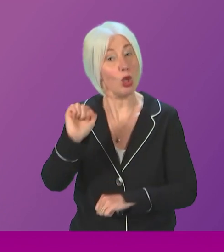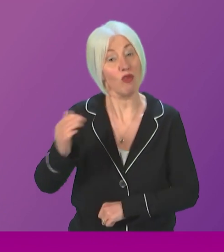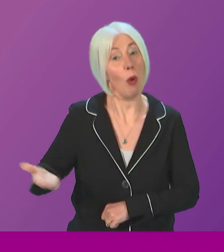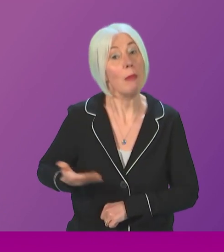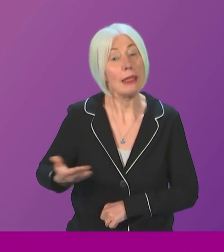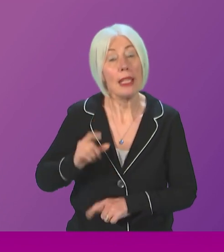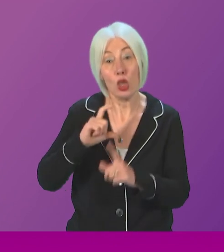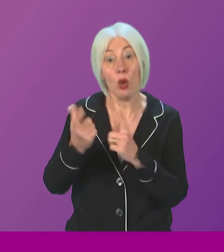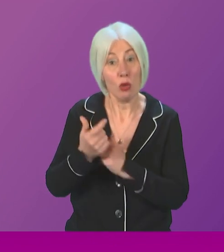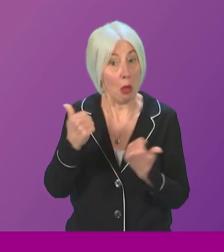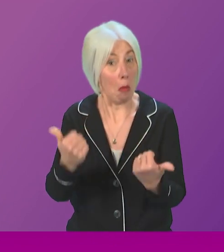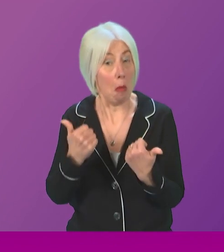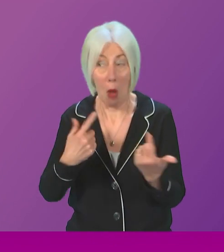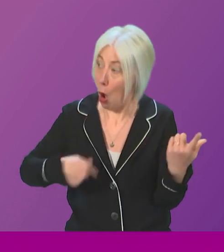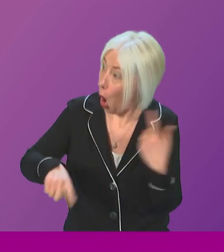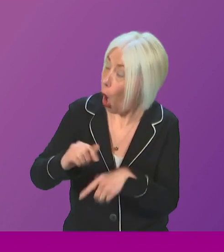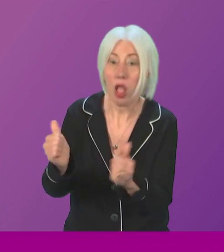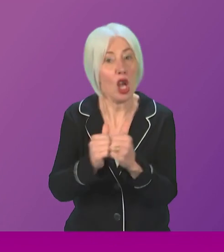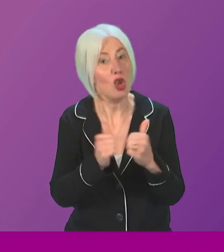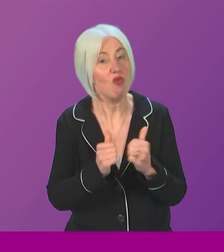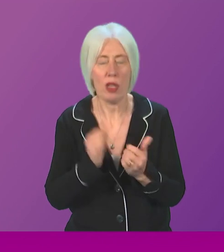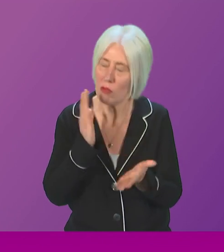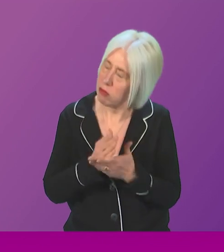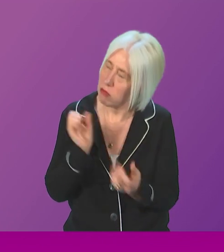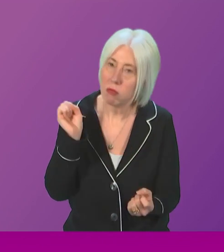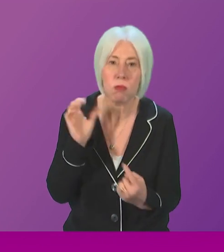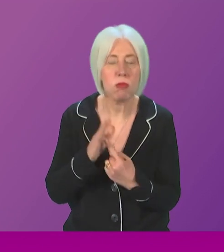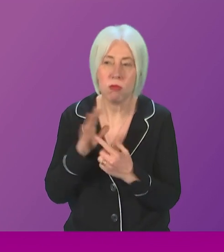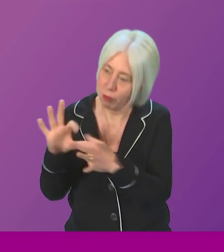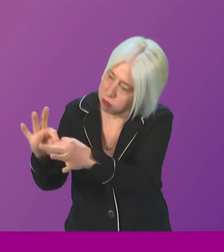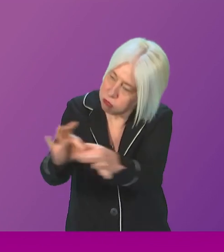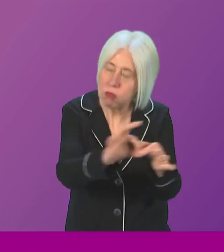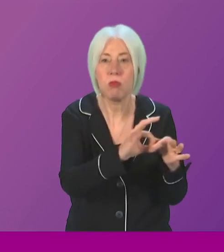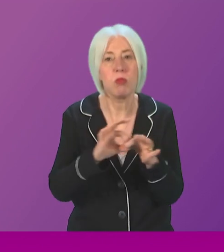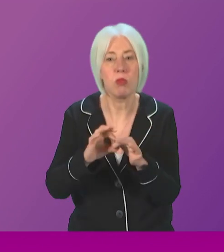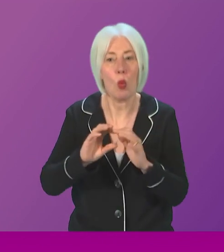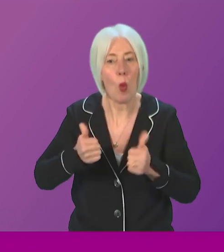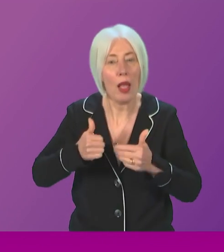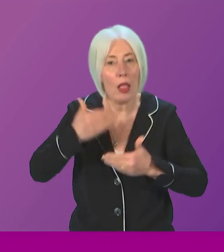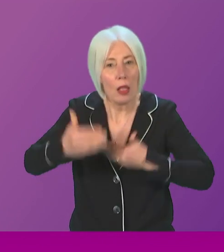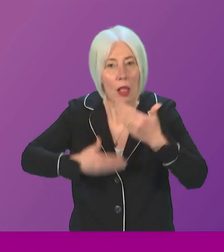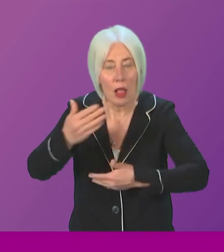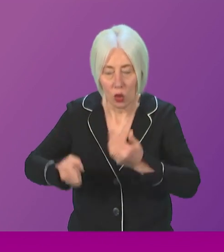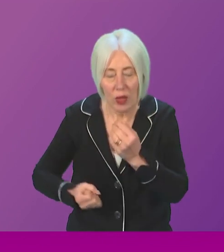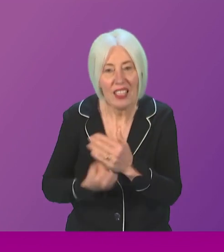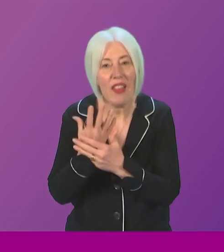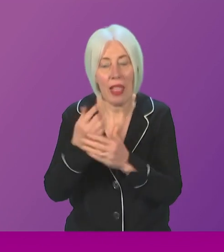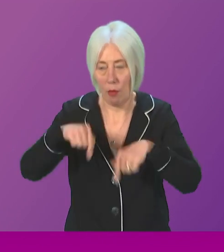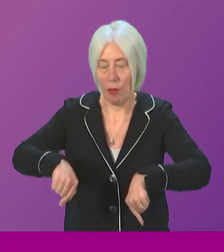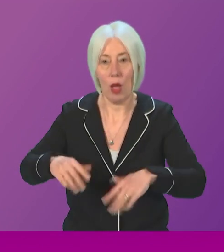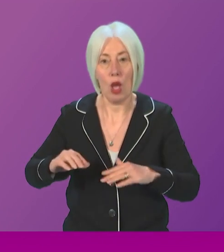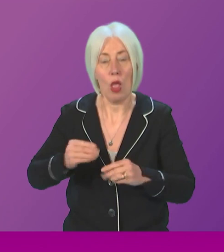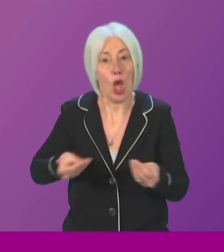community and we all agree it is absolutely vital we work together constructively to develop our well-being economy.